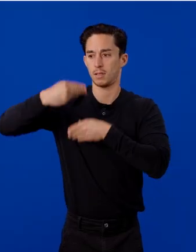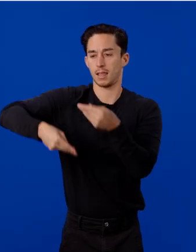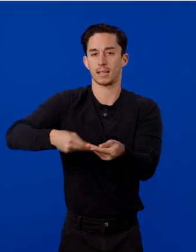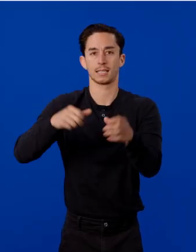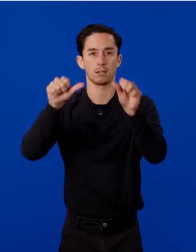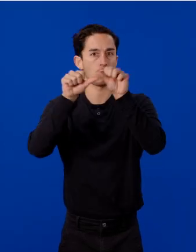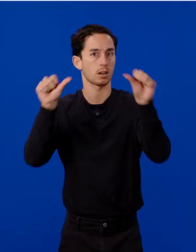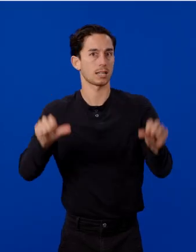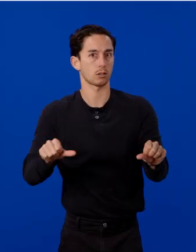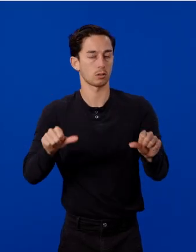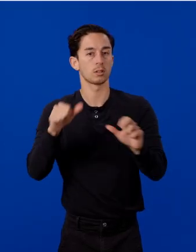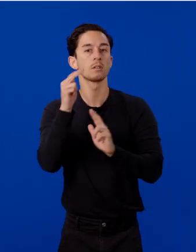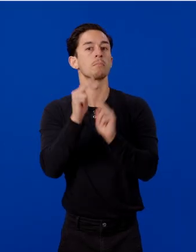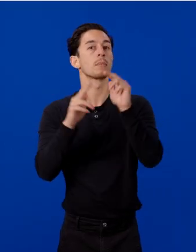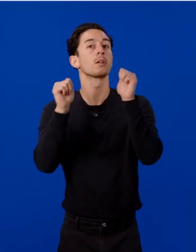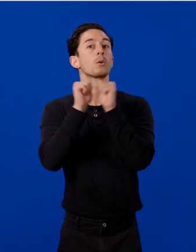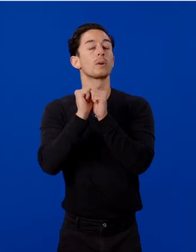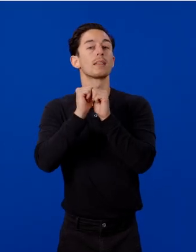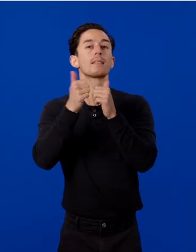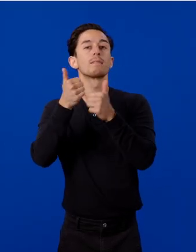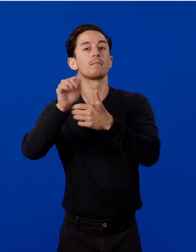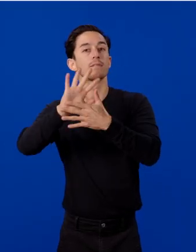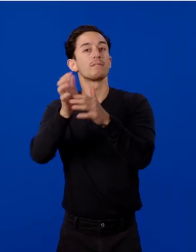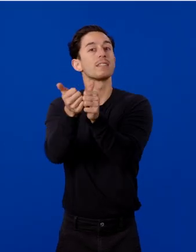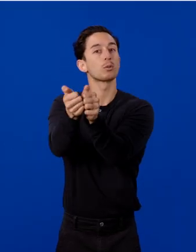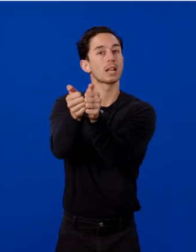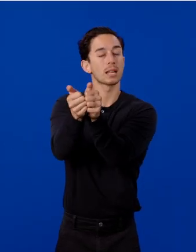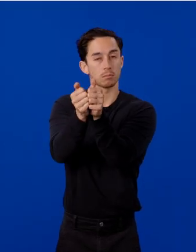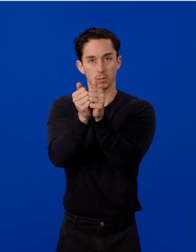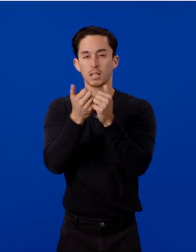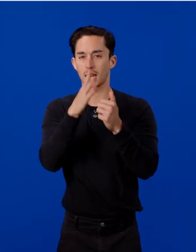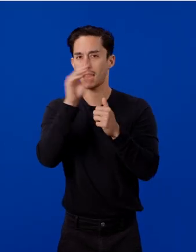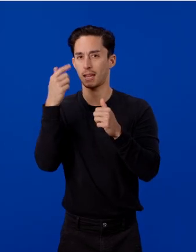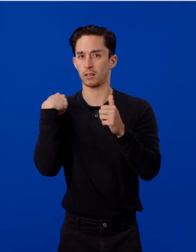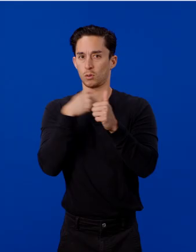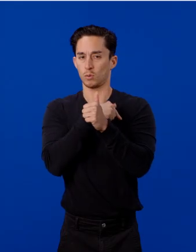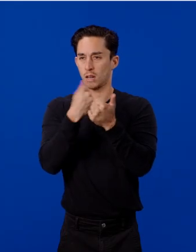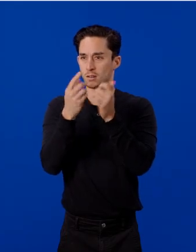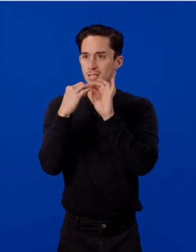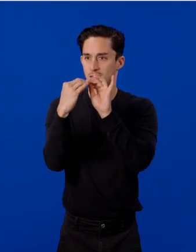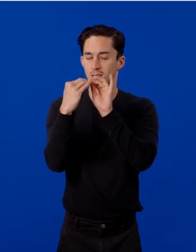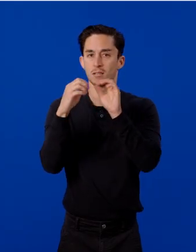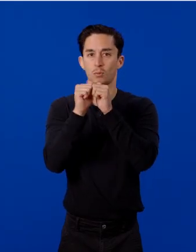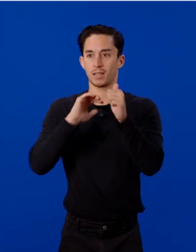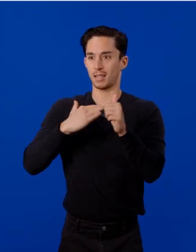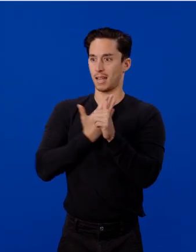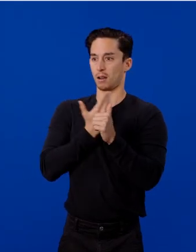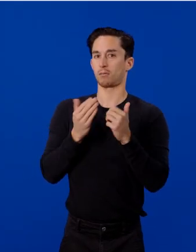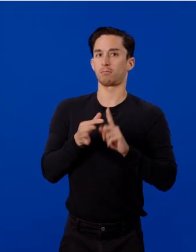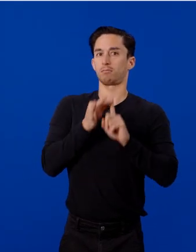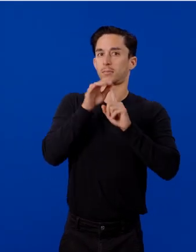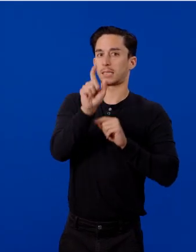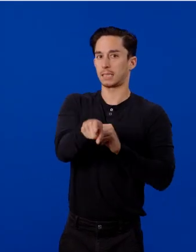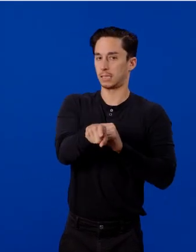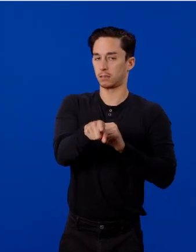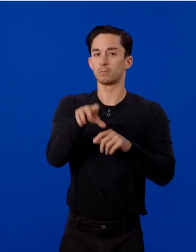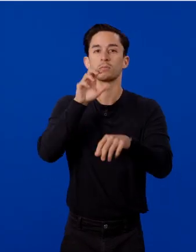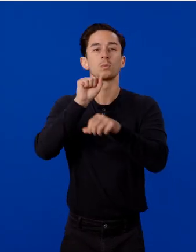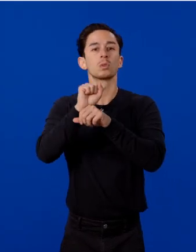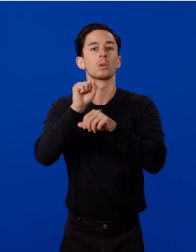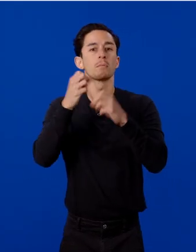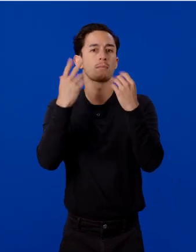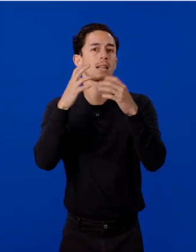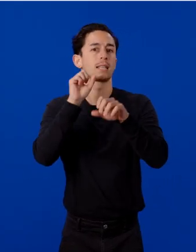We have built with video games in mind, and we're always fighting against our needs. So after years of work around, I